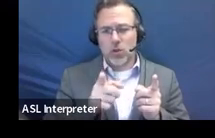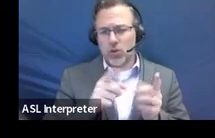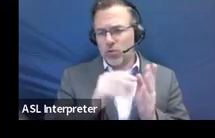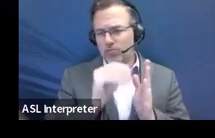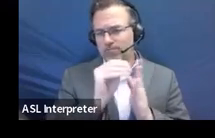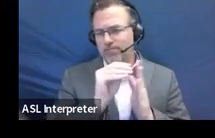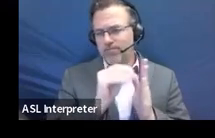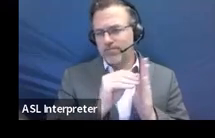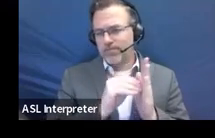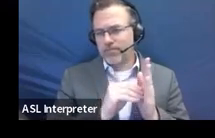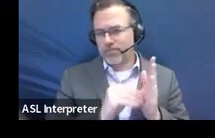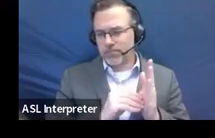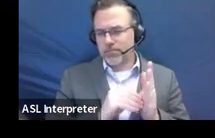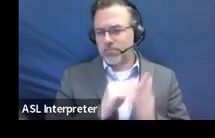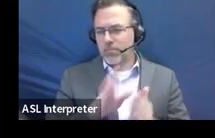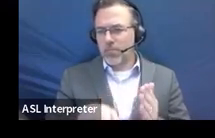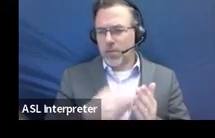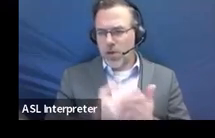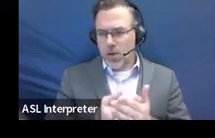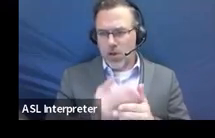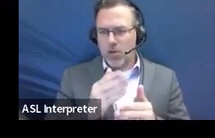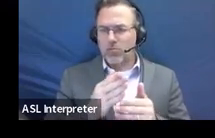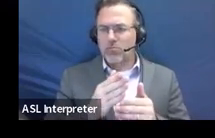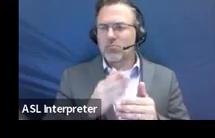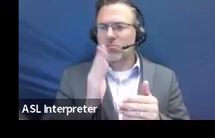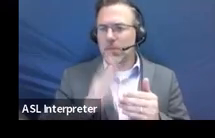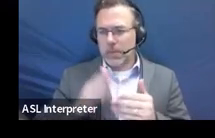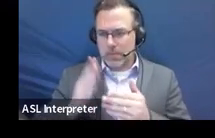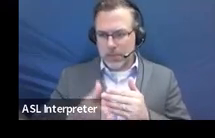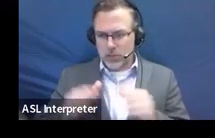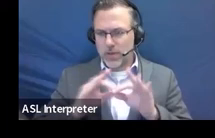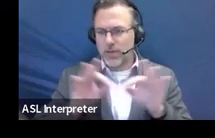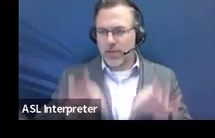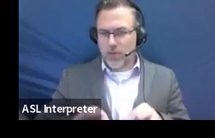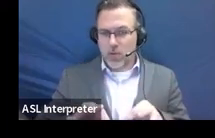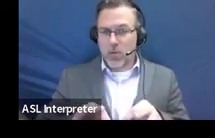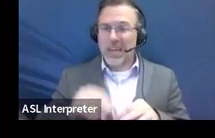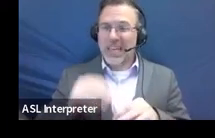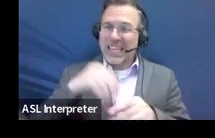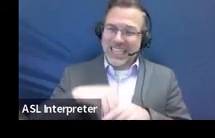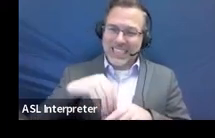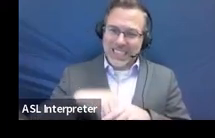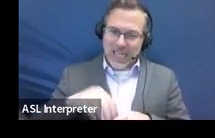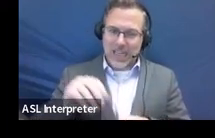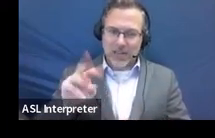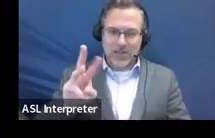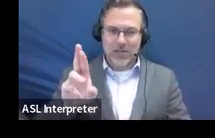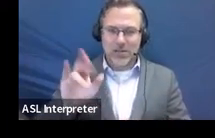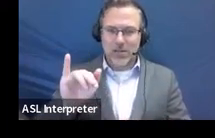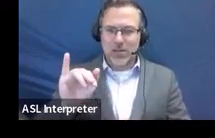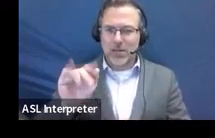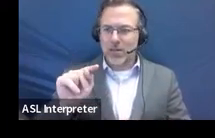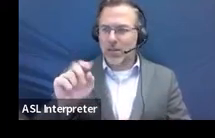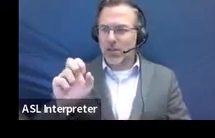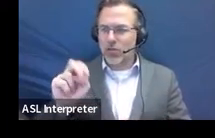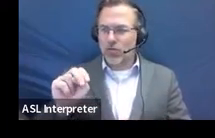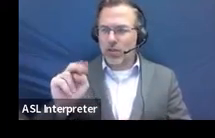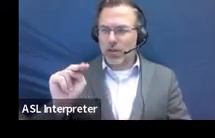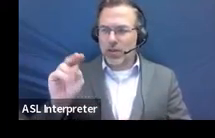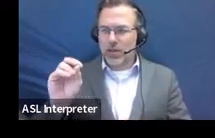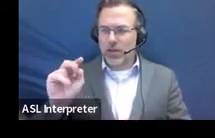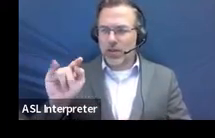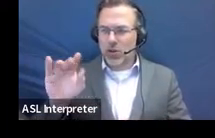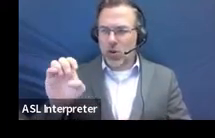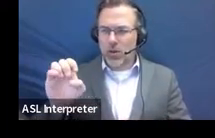conversation or completion of the form in the written notice. That is one of the things that we look for, for compliance.